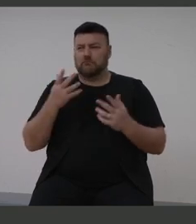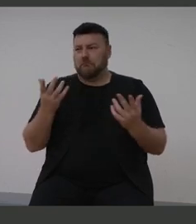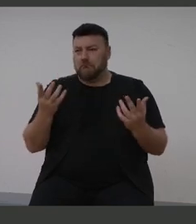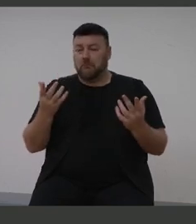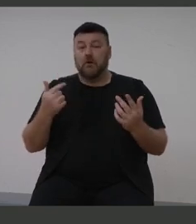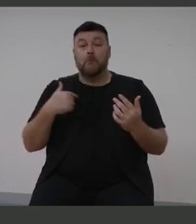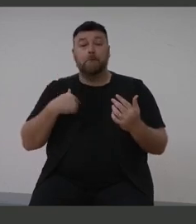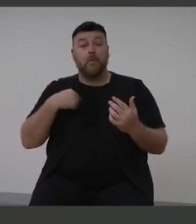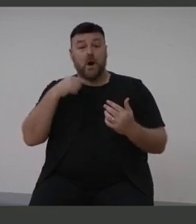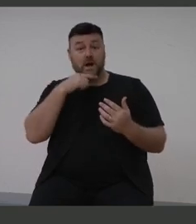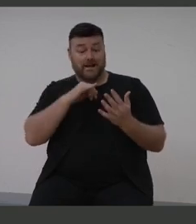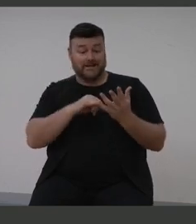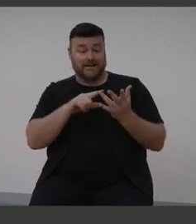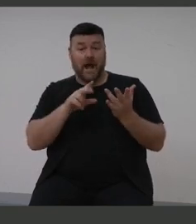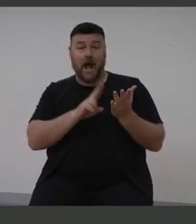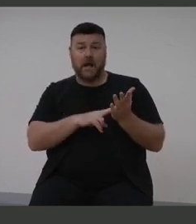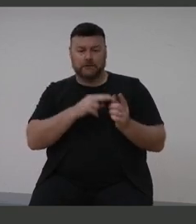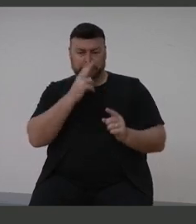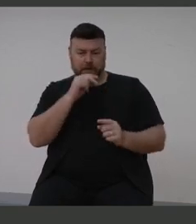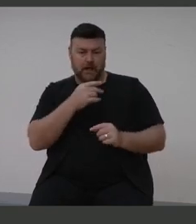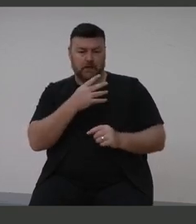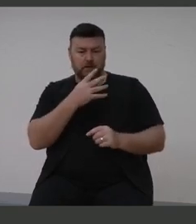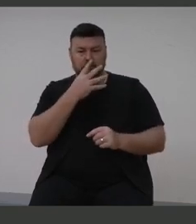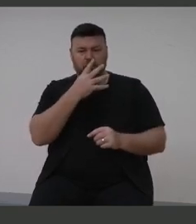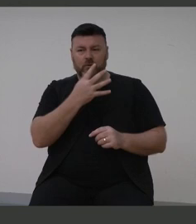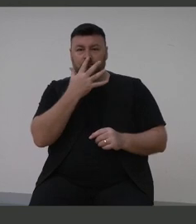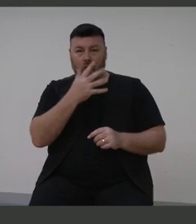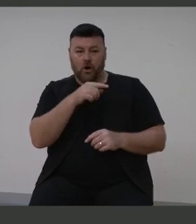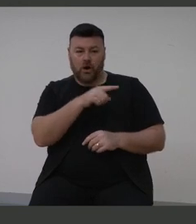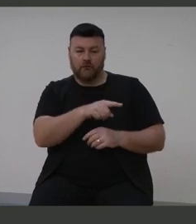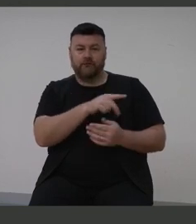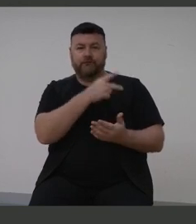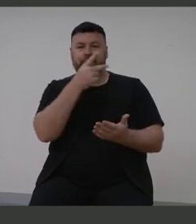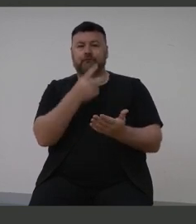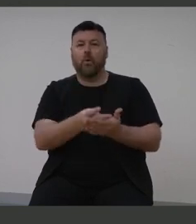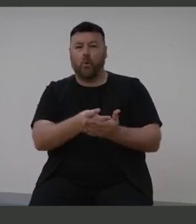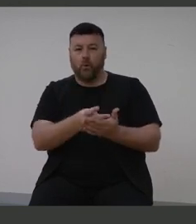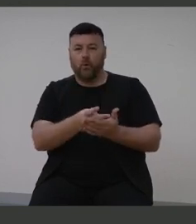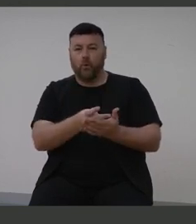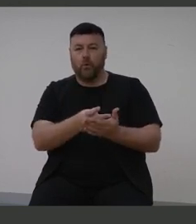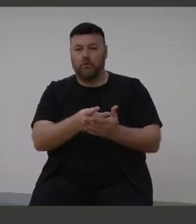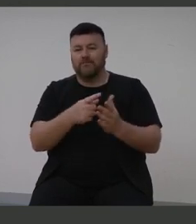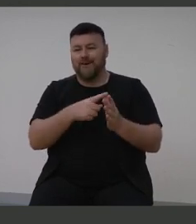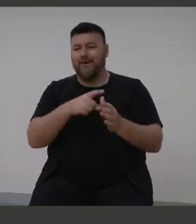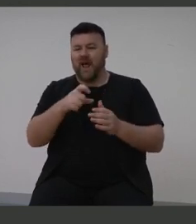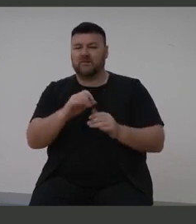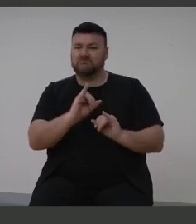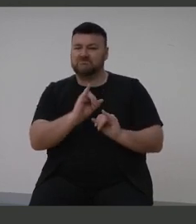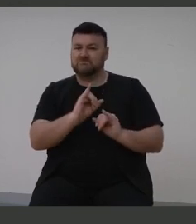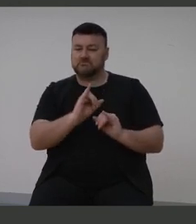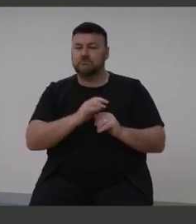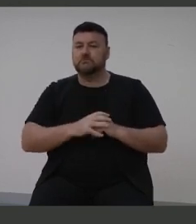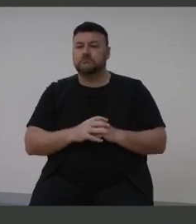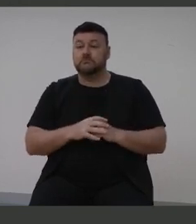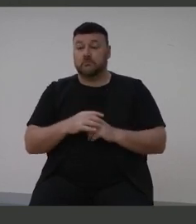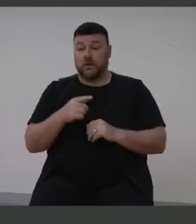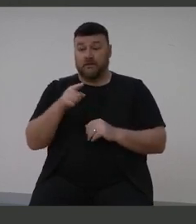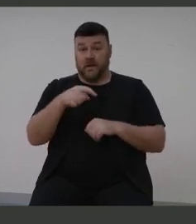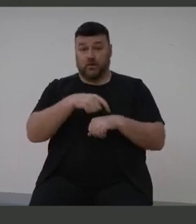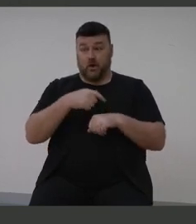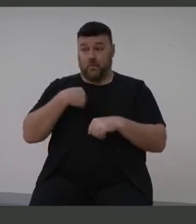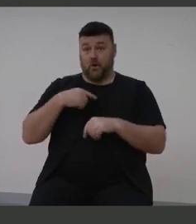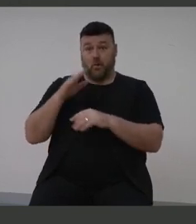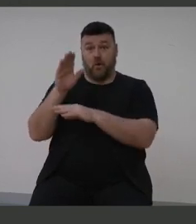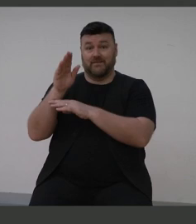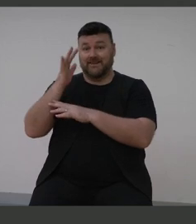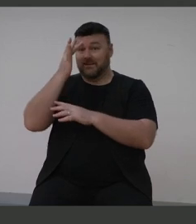son, when he was quite young, about four or five years of age, he had a fall, like a pretty bad accident. I was there in India. I got the phone